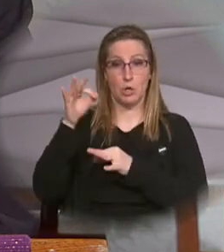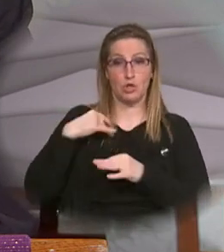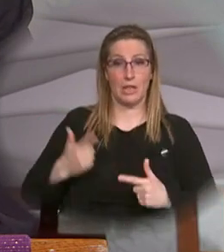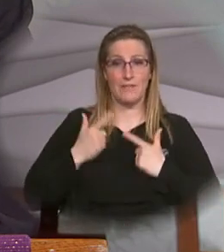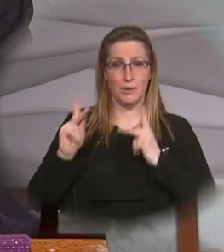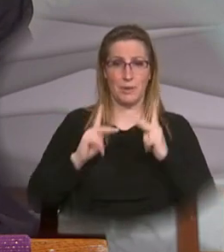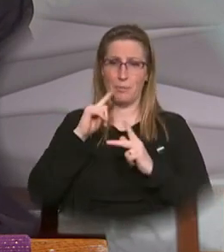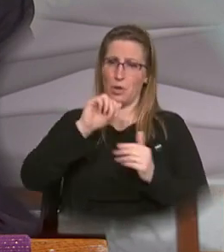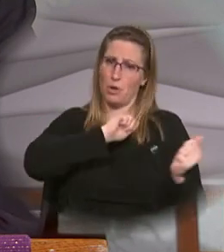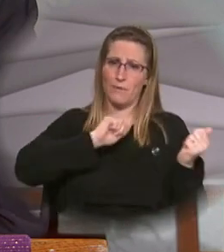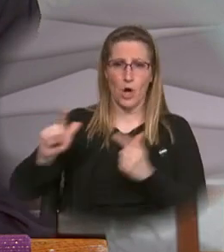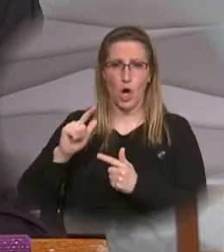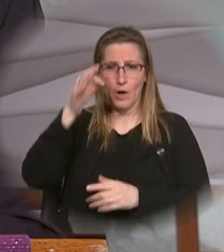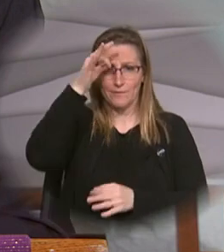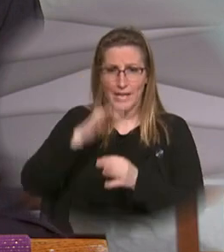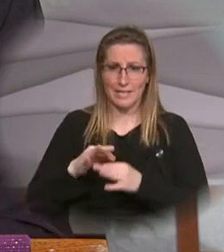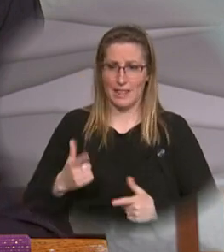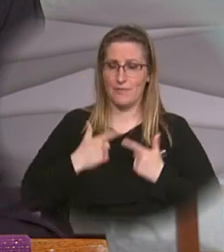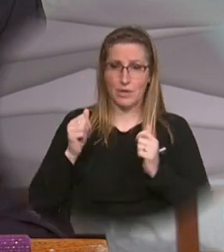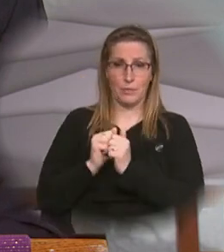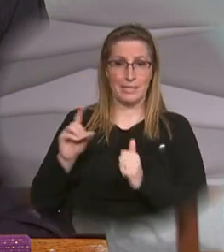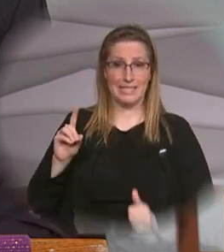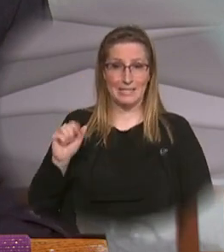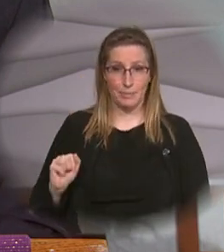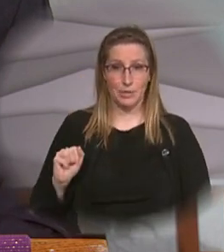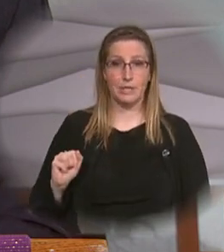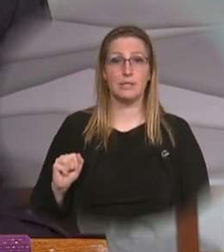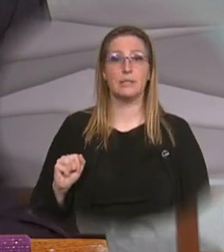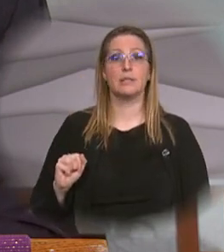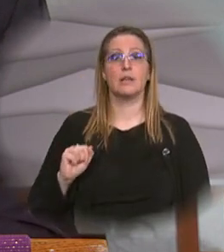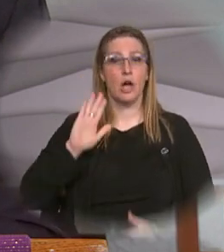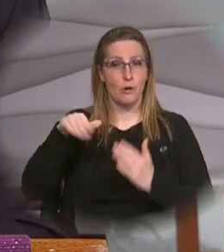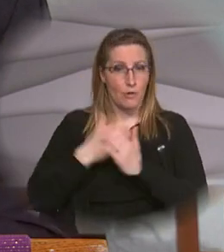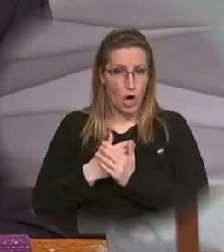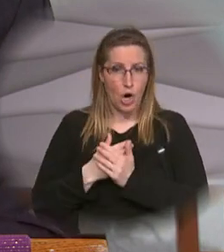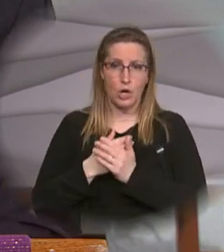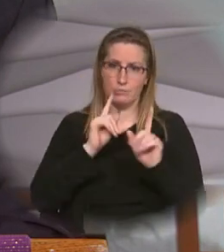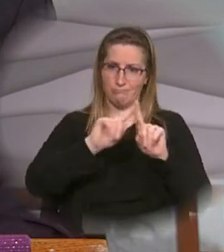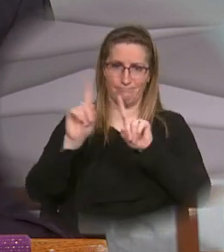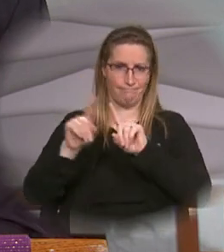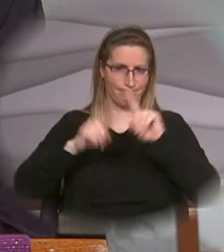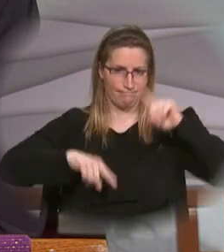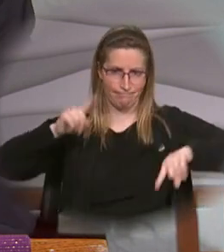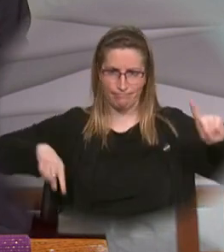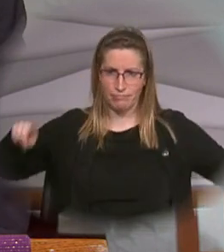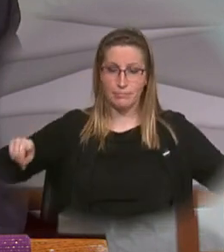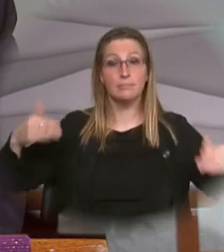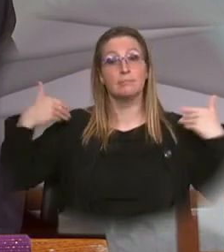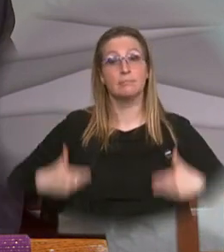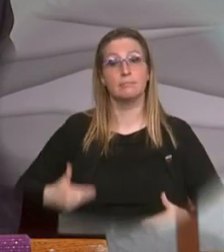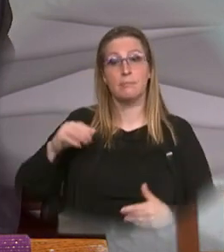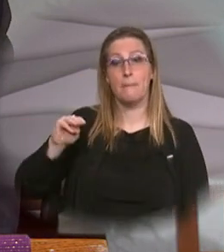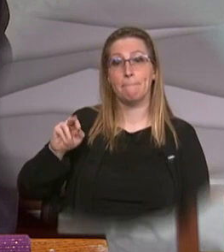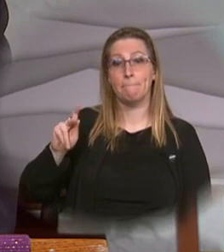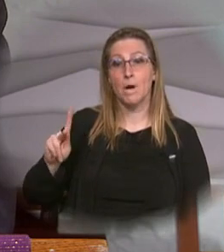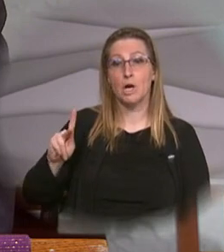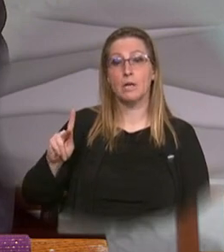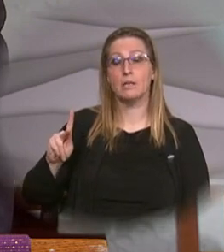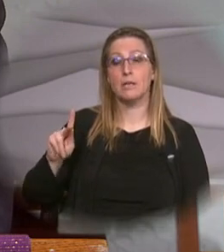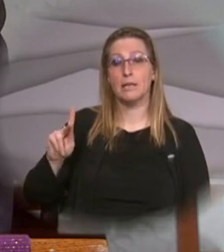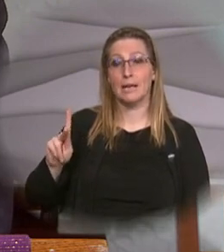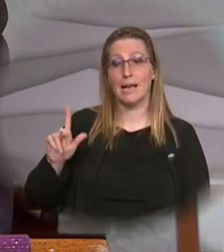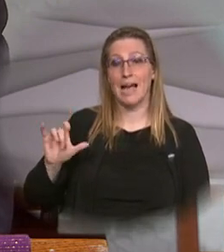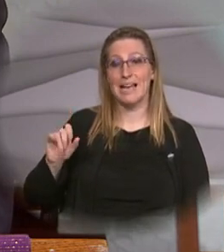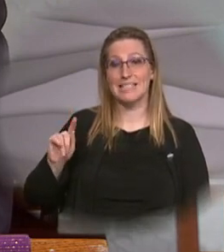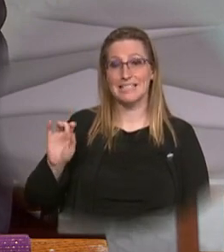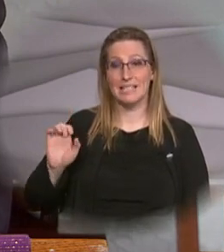persons of all faiths who are living with disabilities of all natures. And I am Mark Kaisley of St. Maria Grady Parish